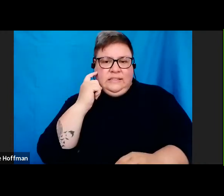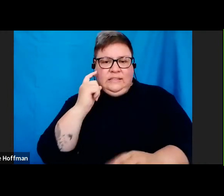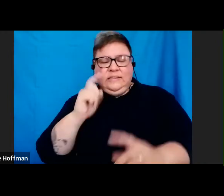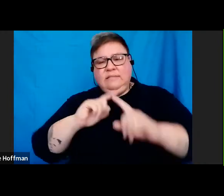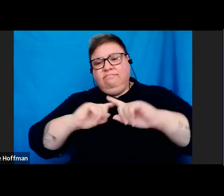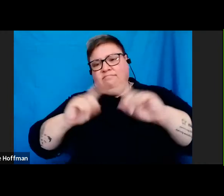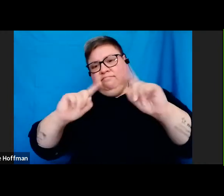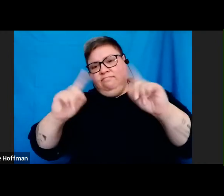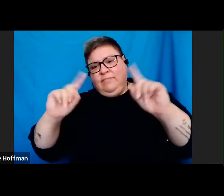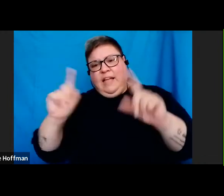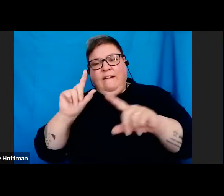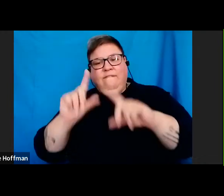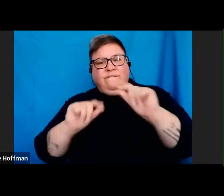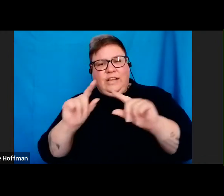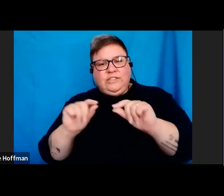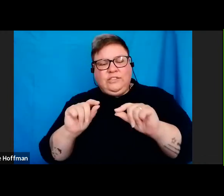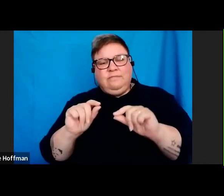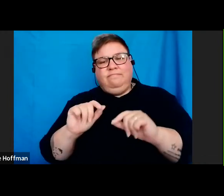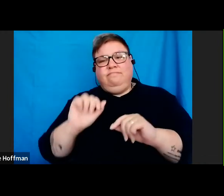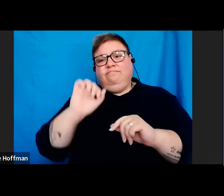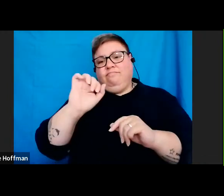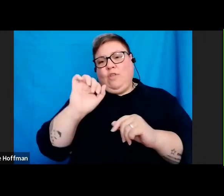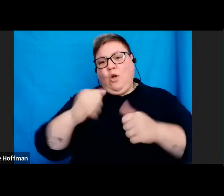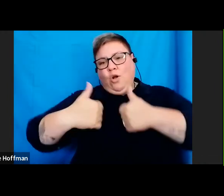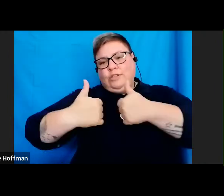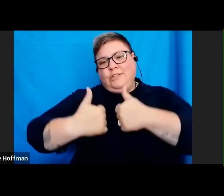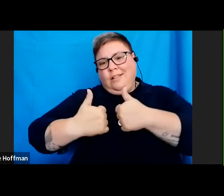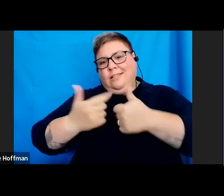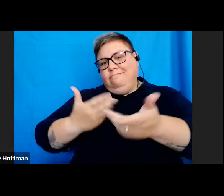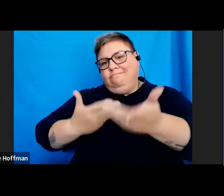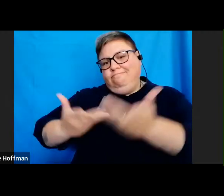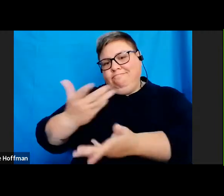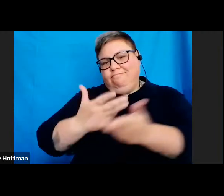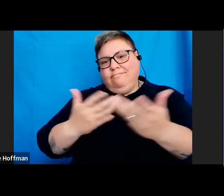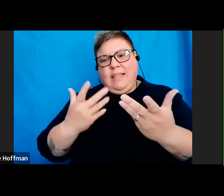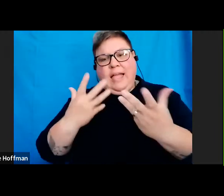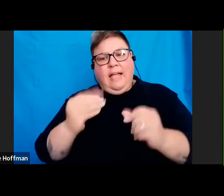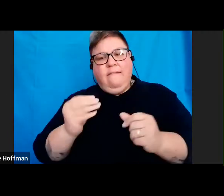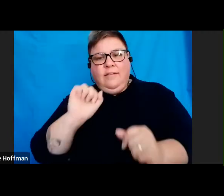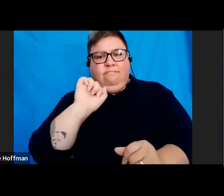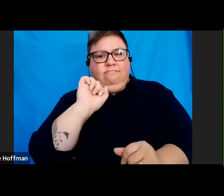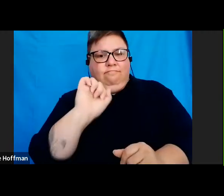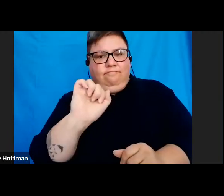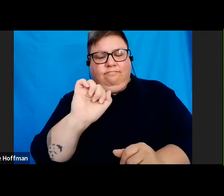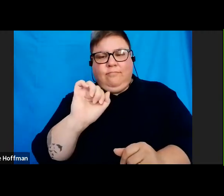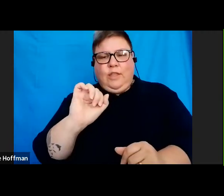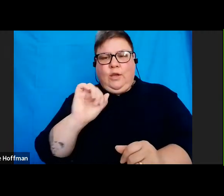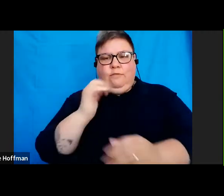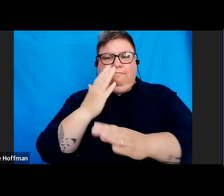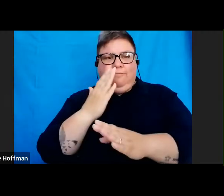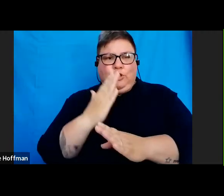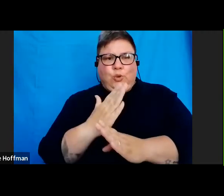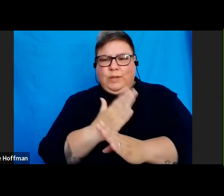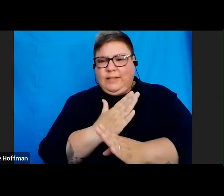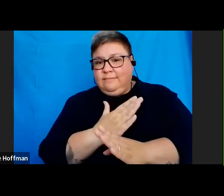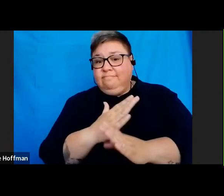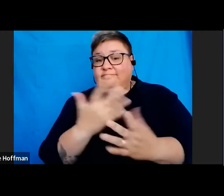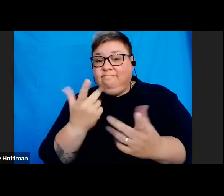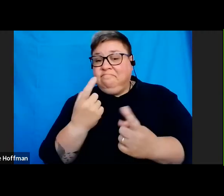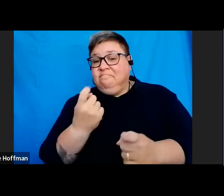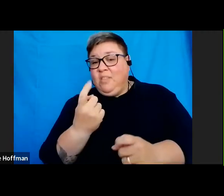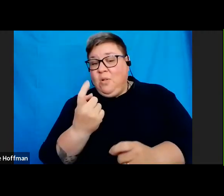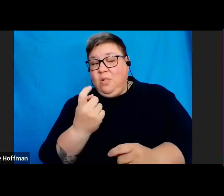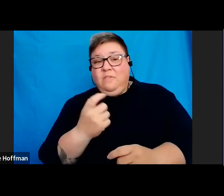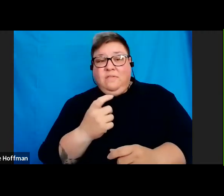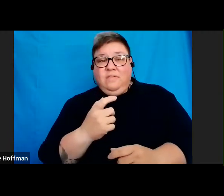that you want your consultant. It's more like having a segregation of duties, or should I call it, segregation